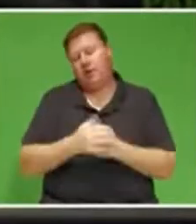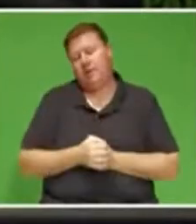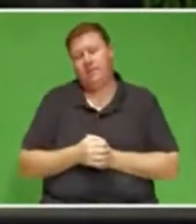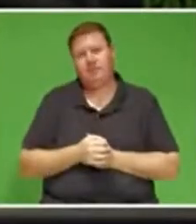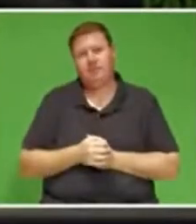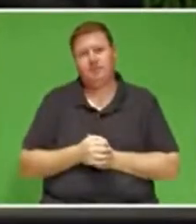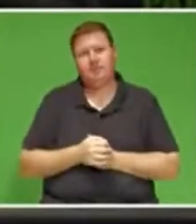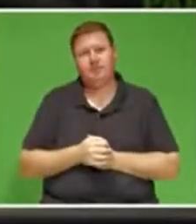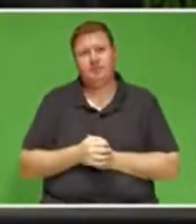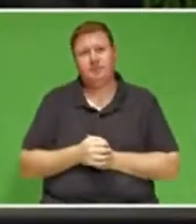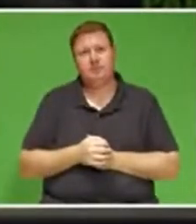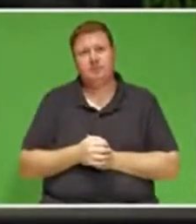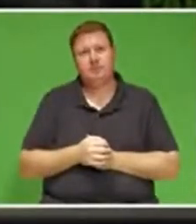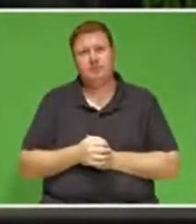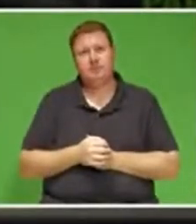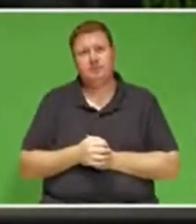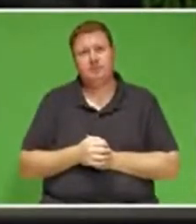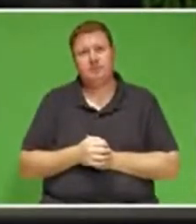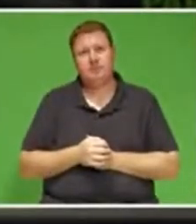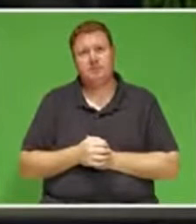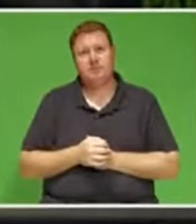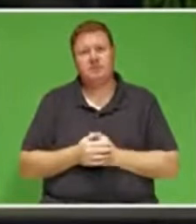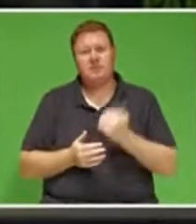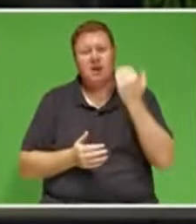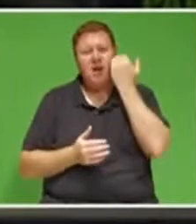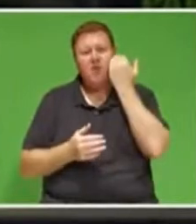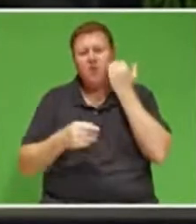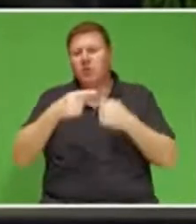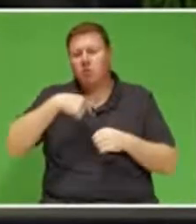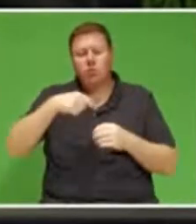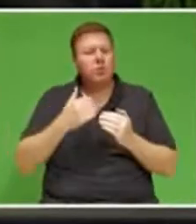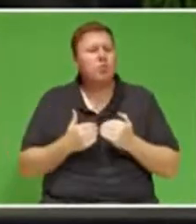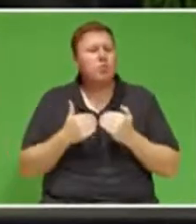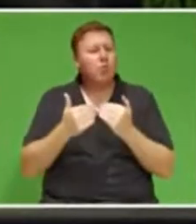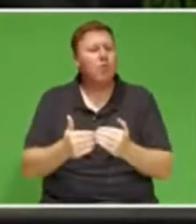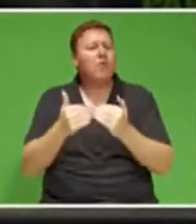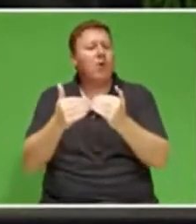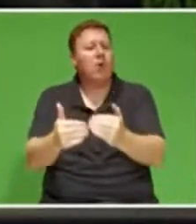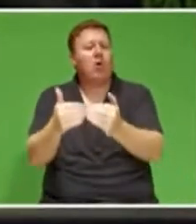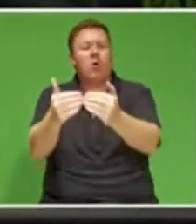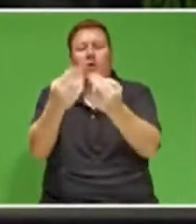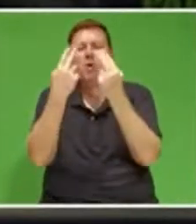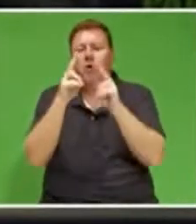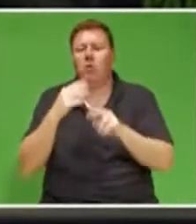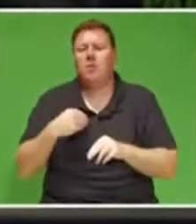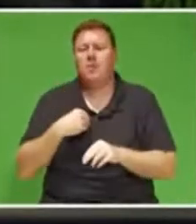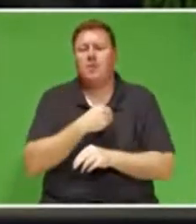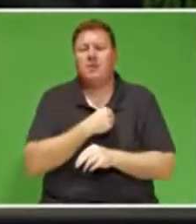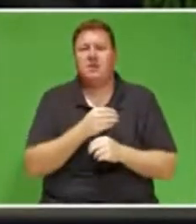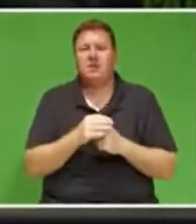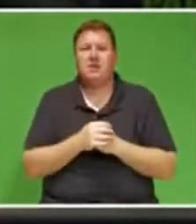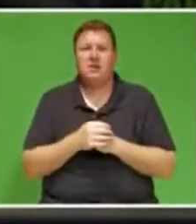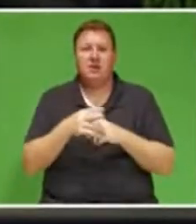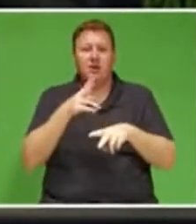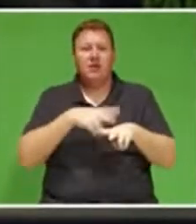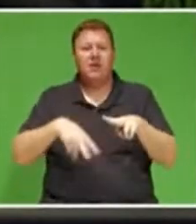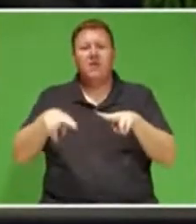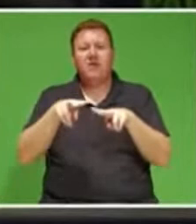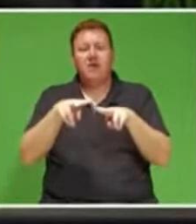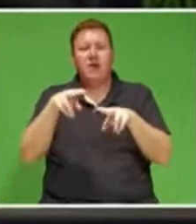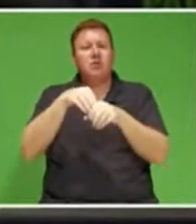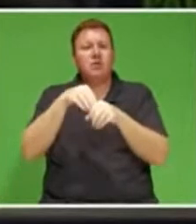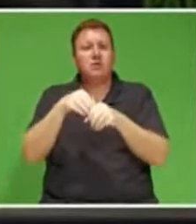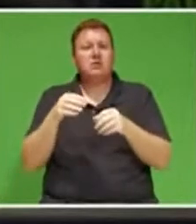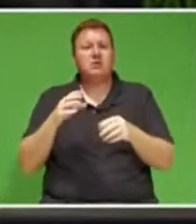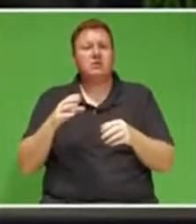As a government, as we move on, honorable members, the values contained in our constitution